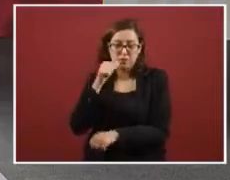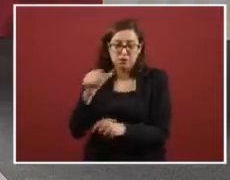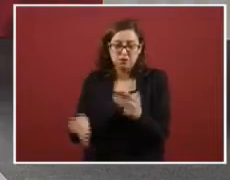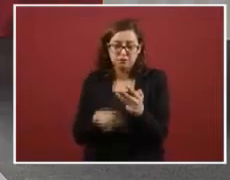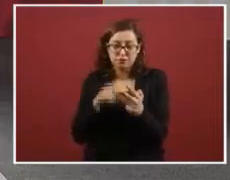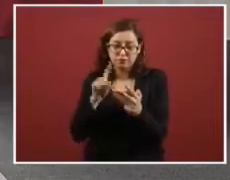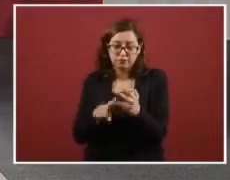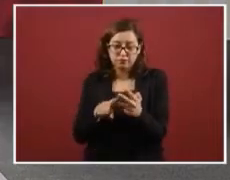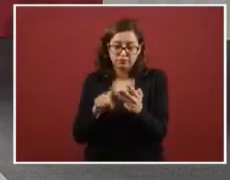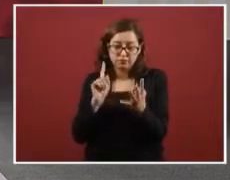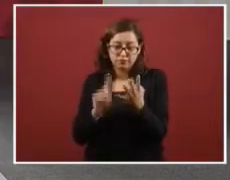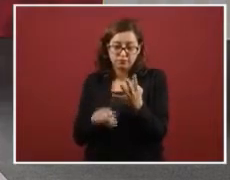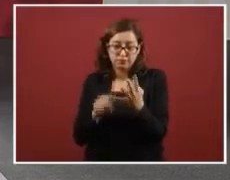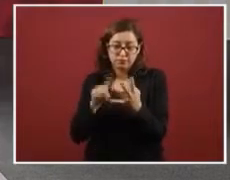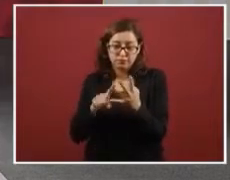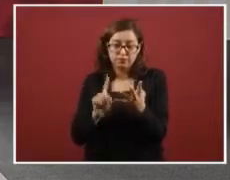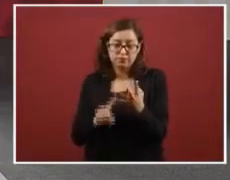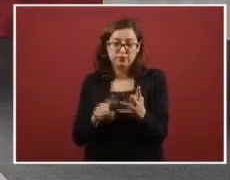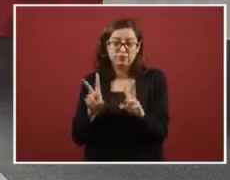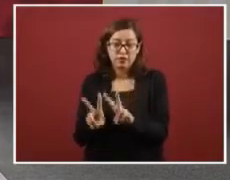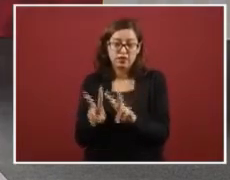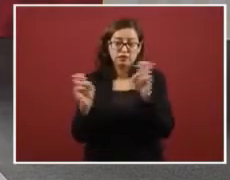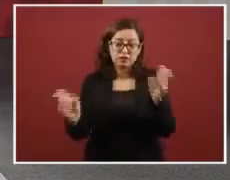are the price of uh... petrol